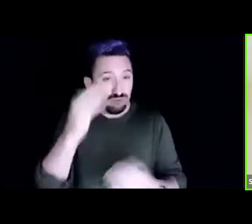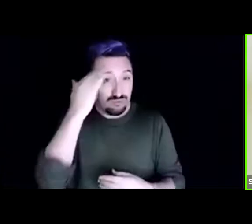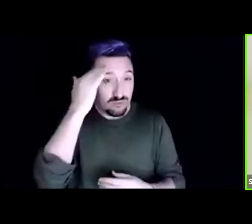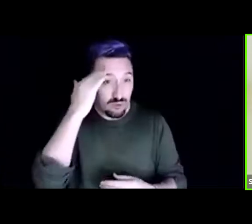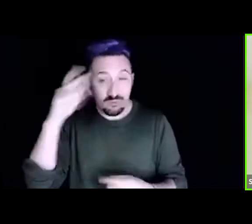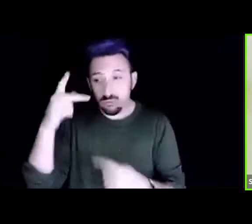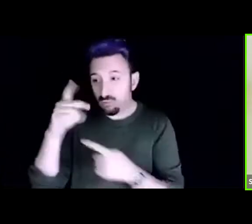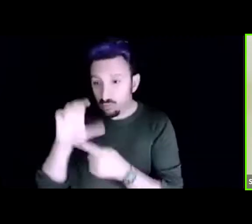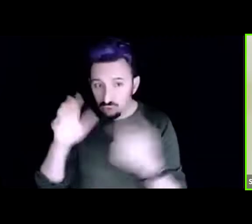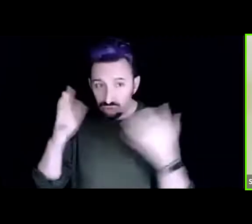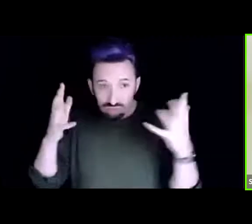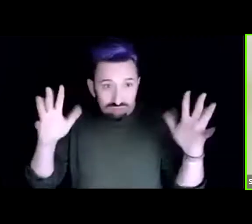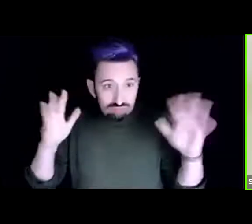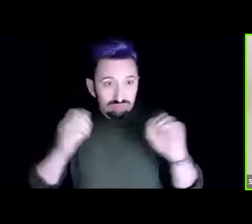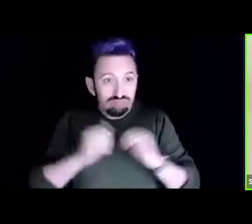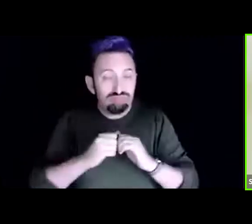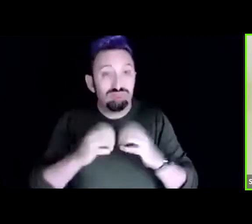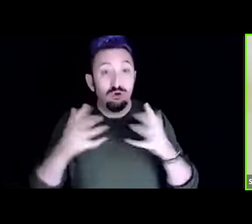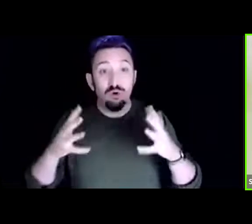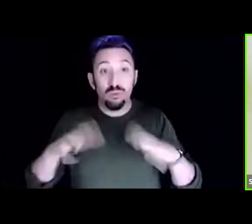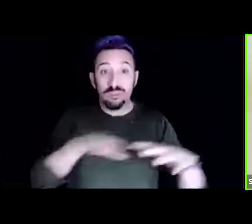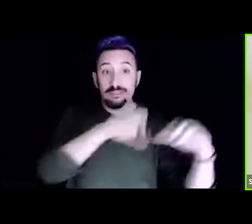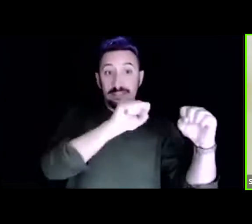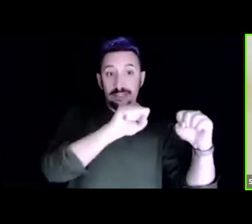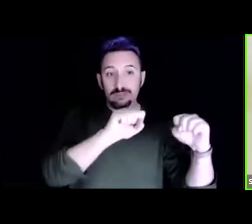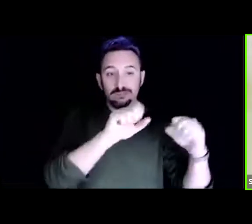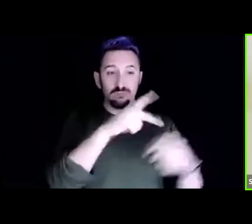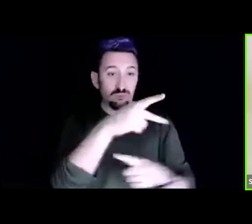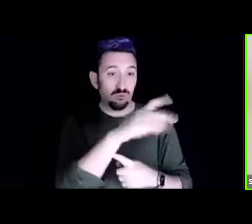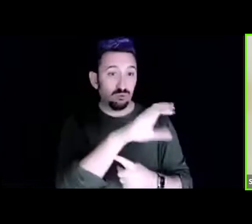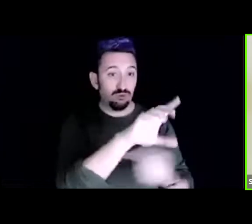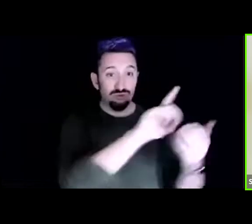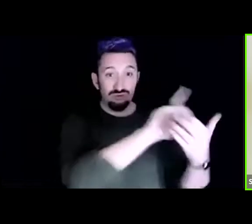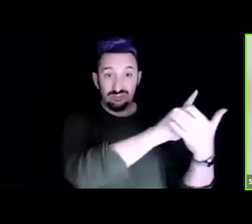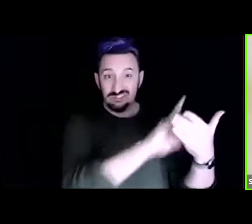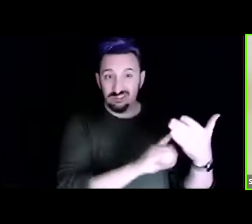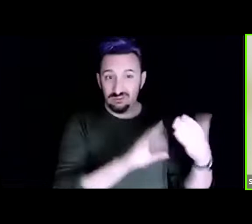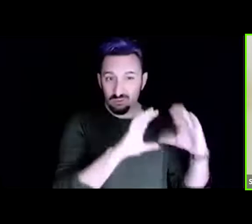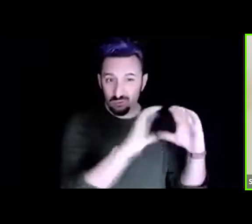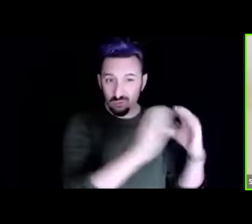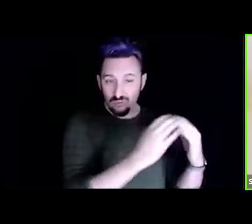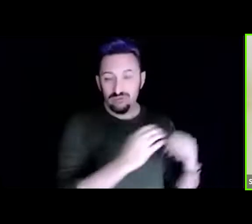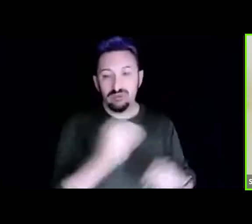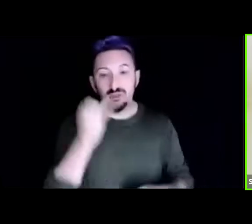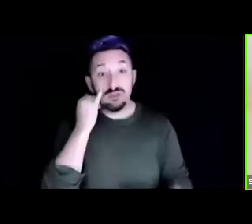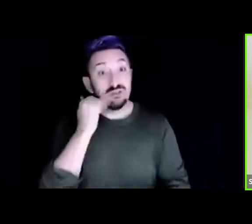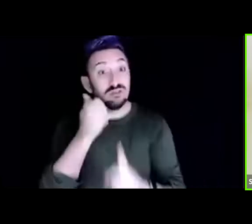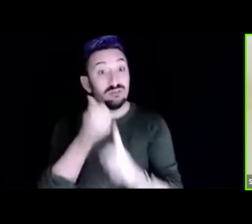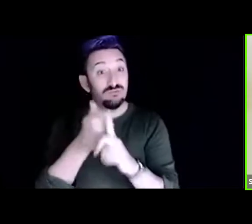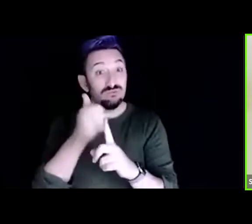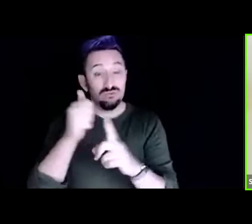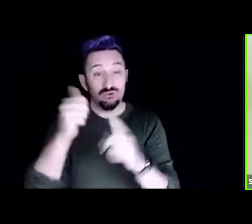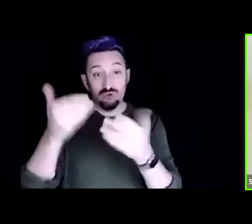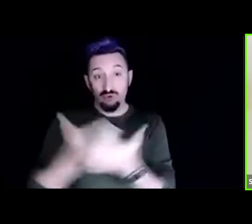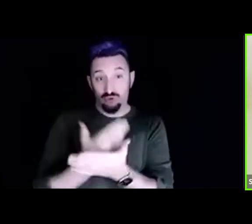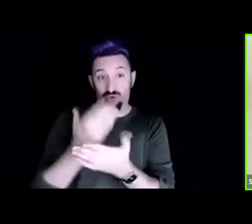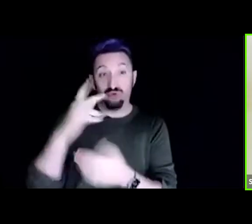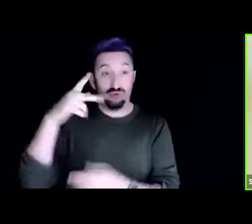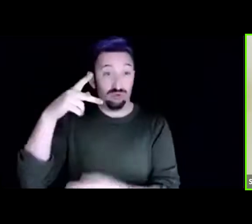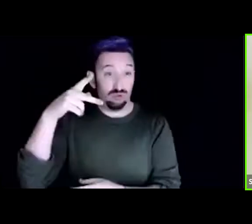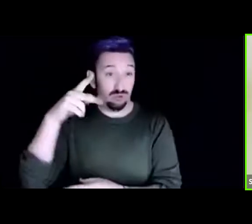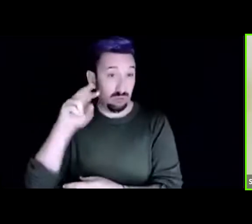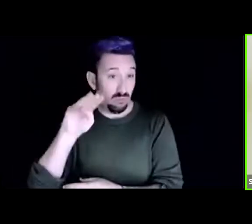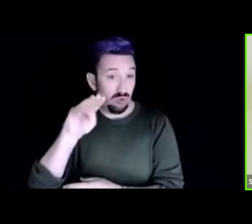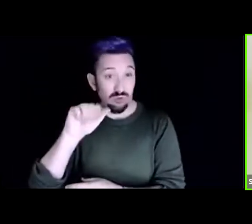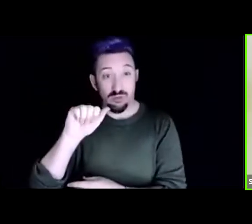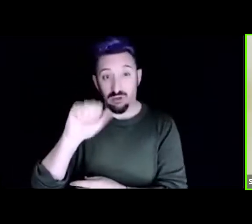have already done a permaculture design course. But for those of you who are new to permaculture, you know, permaculture really is